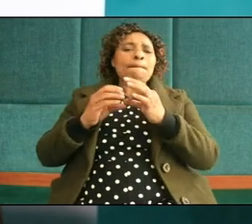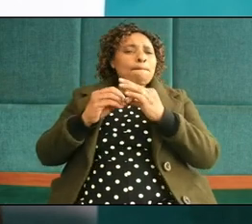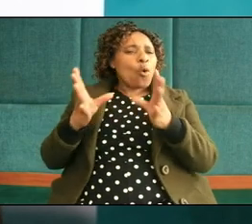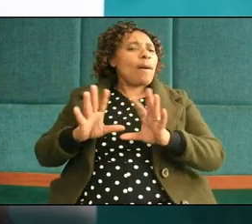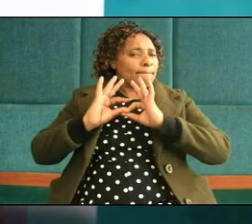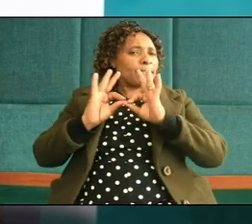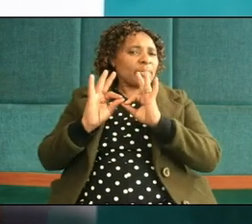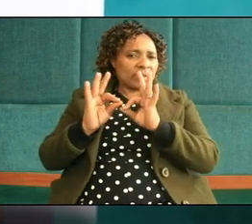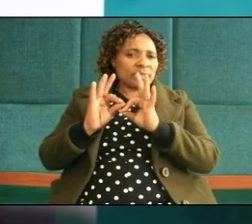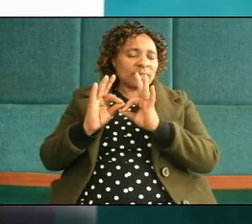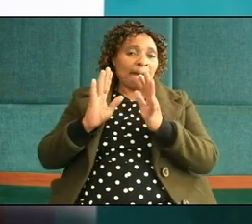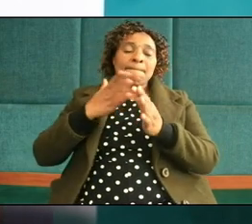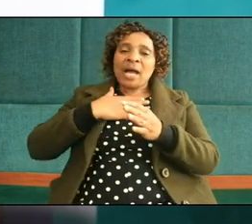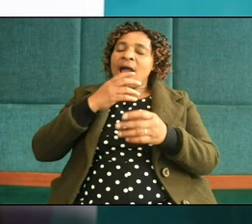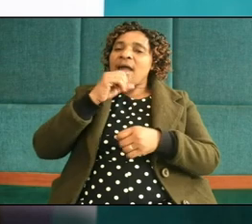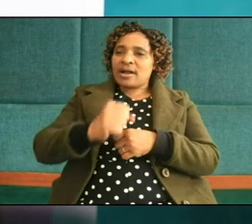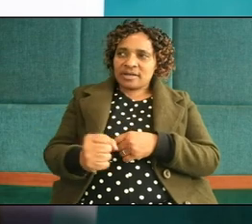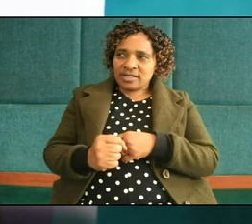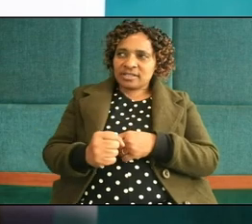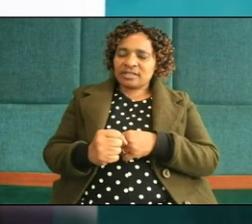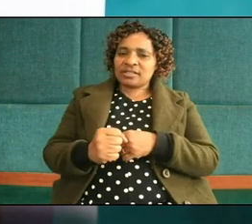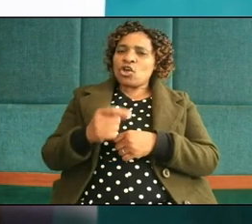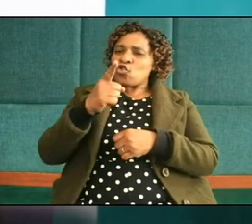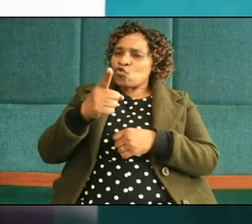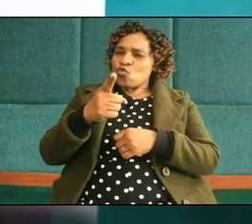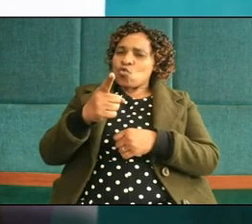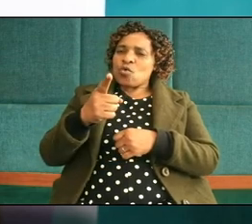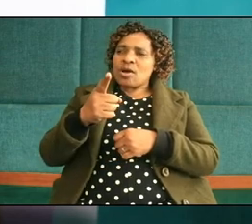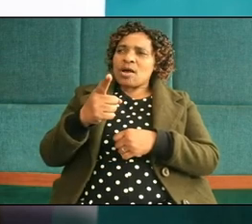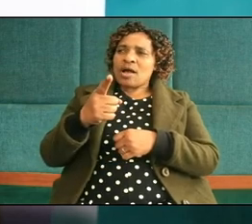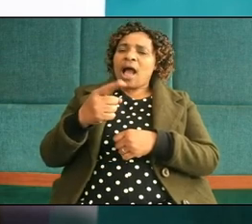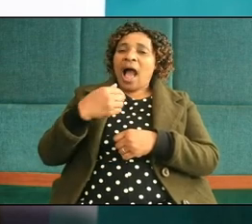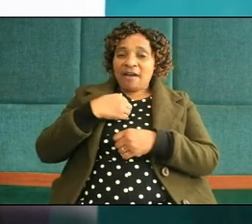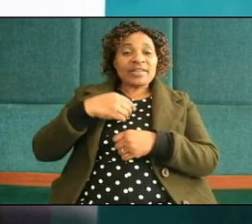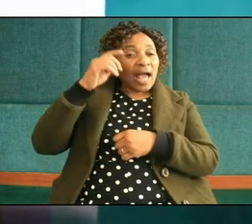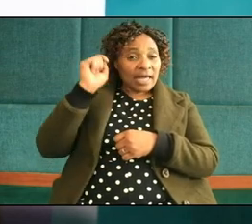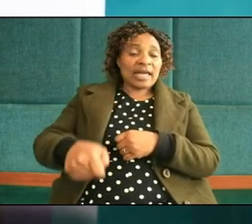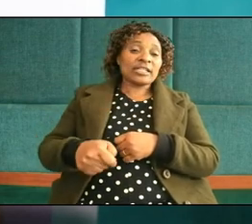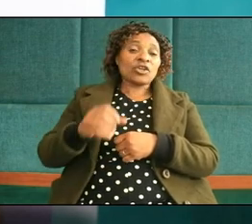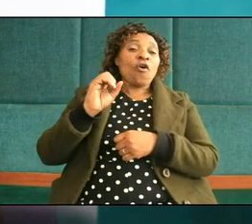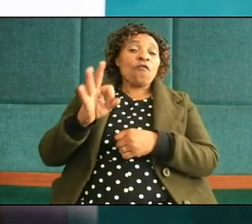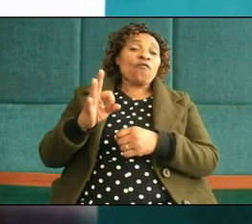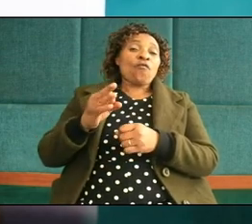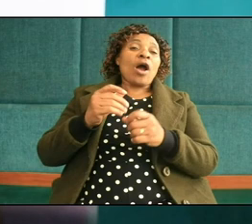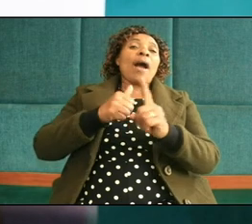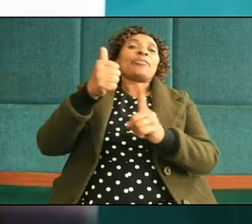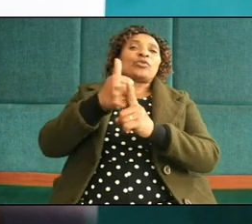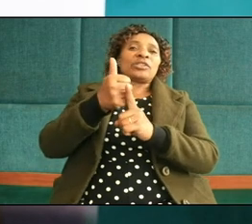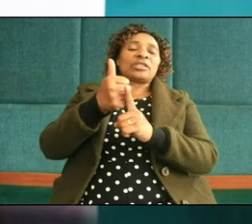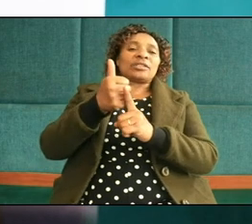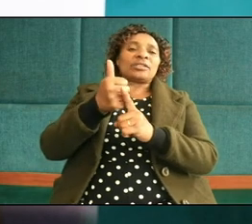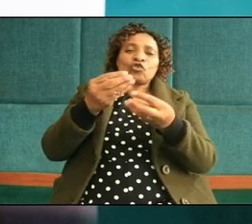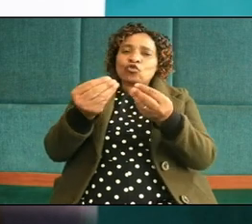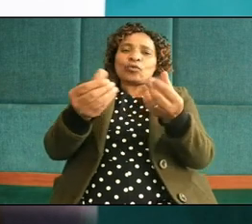my elders have you ever had a case of abuse how have you gone through